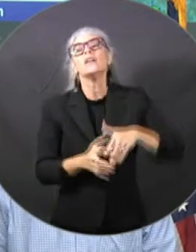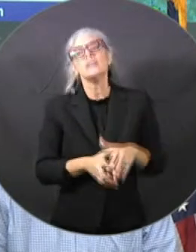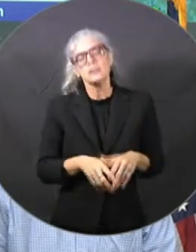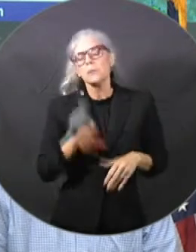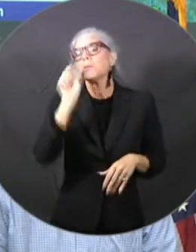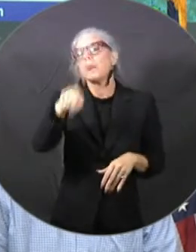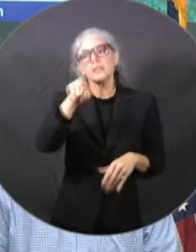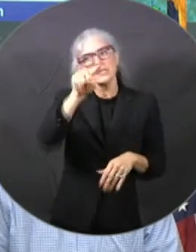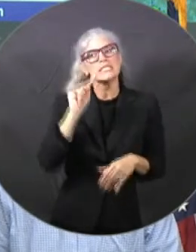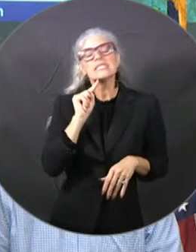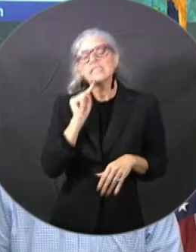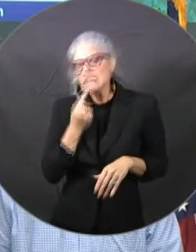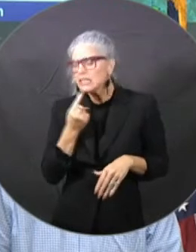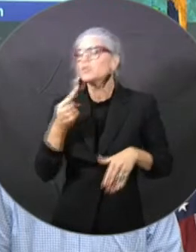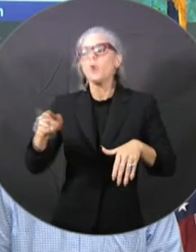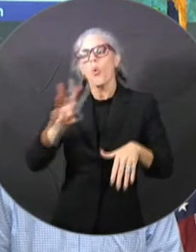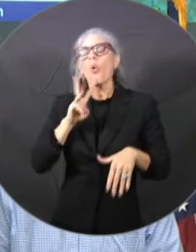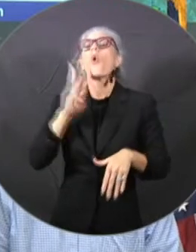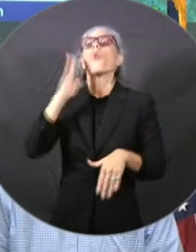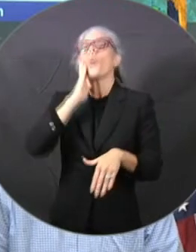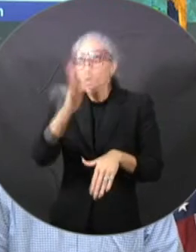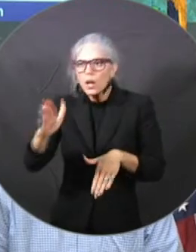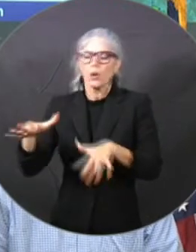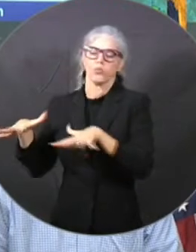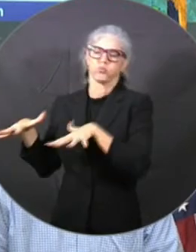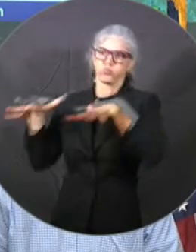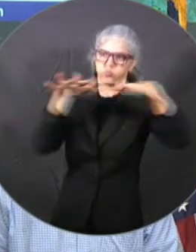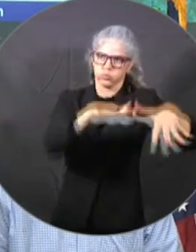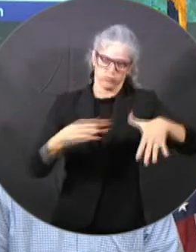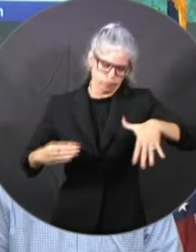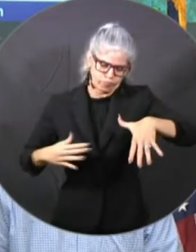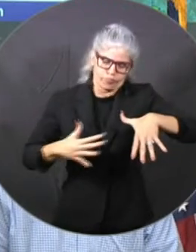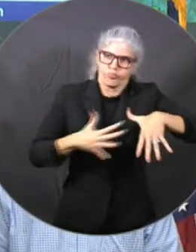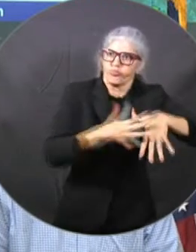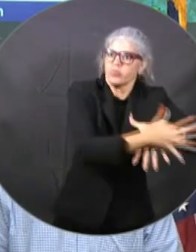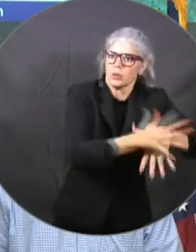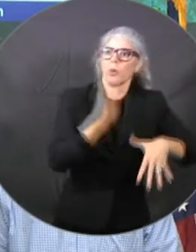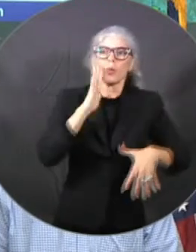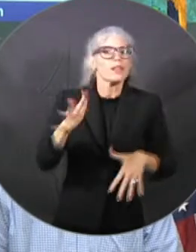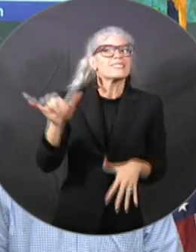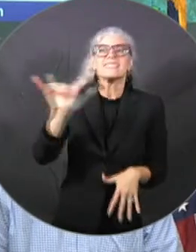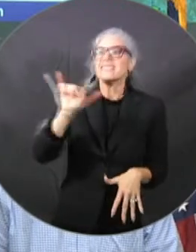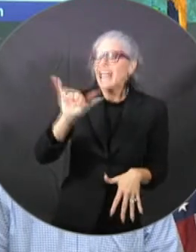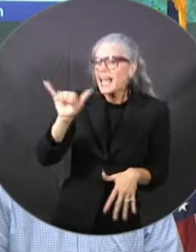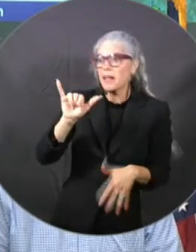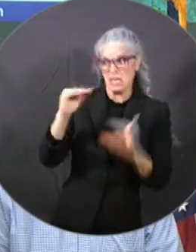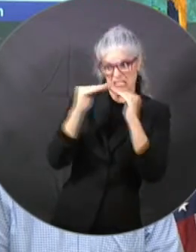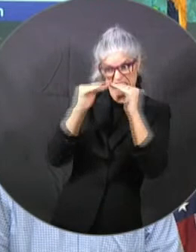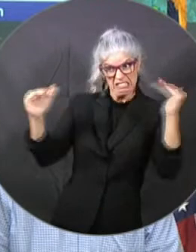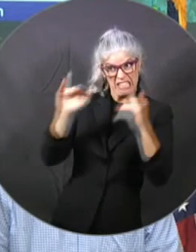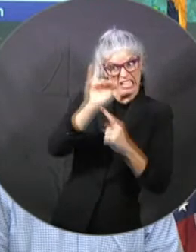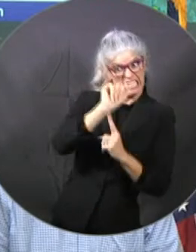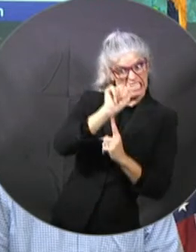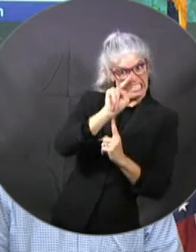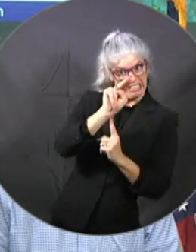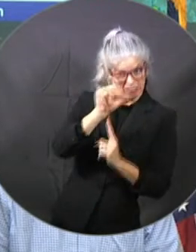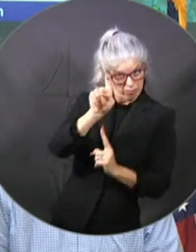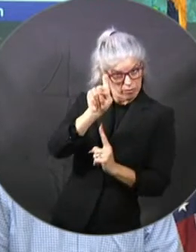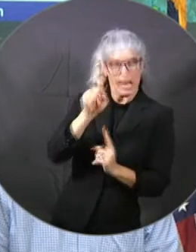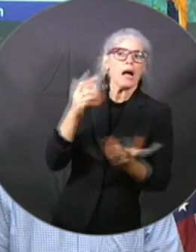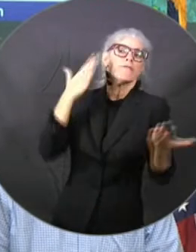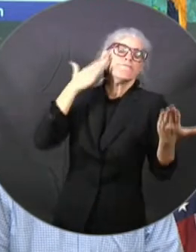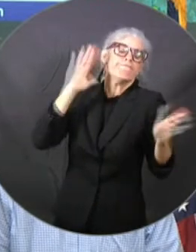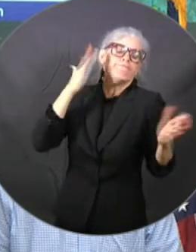And is it going to be Ian level if you're in Collier or Lee? Probably not. But is it going to be significant? I mean, if you're in